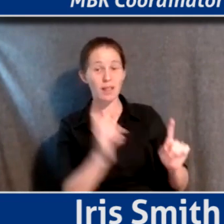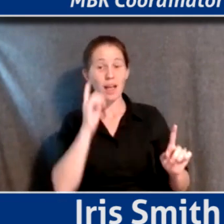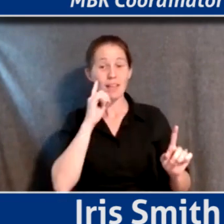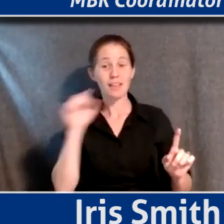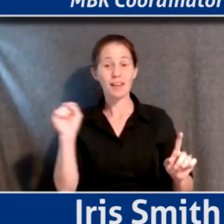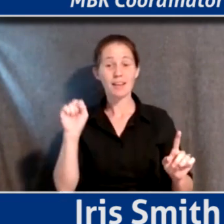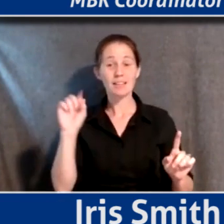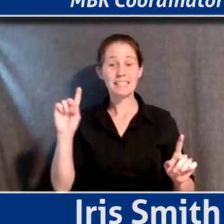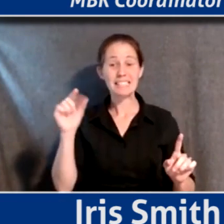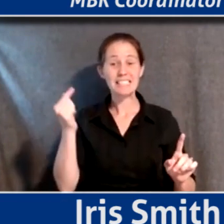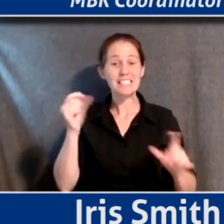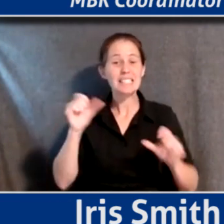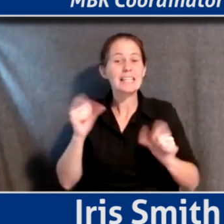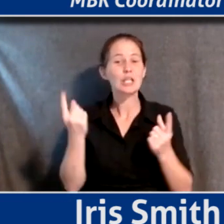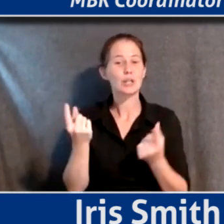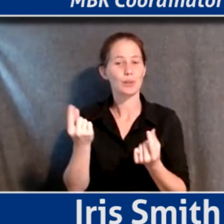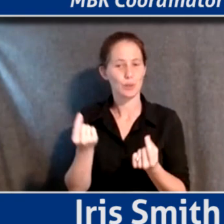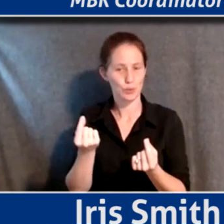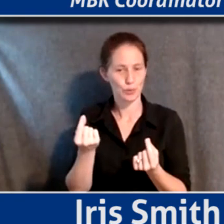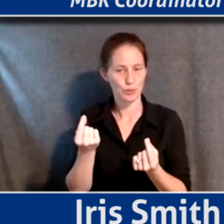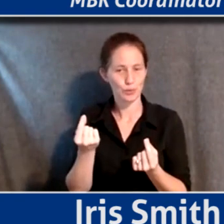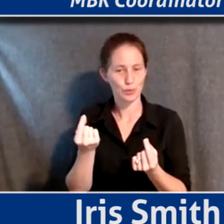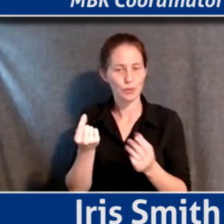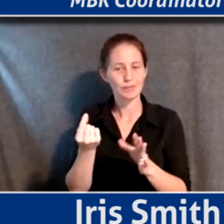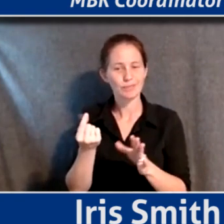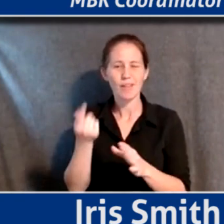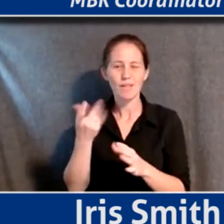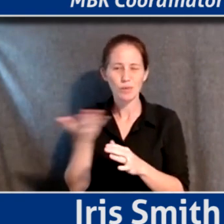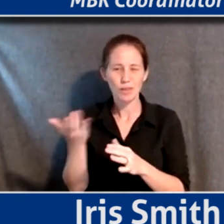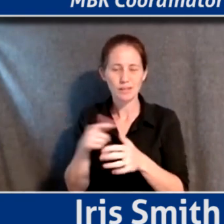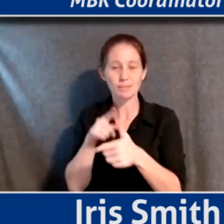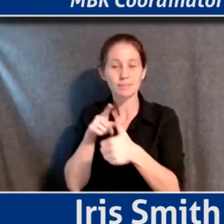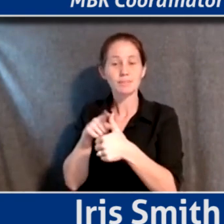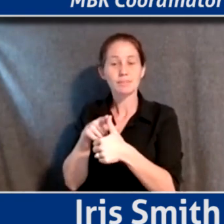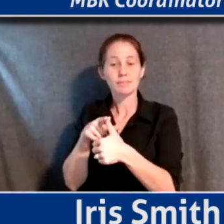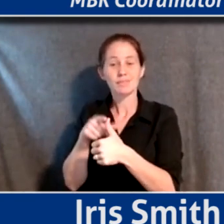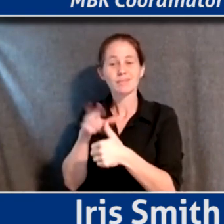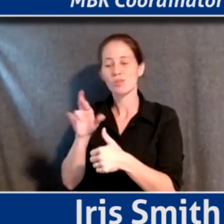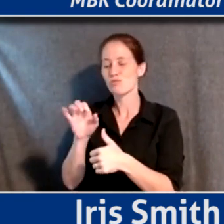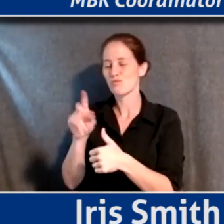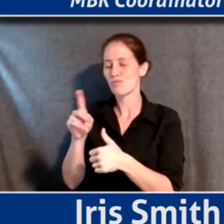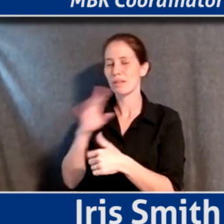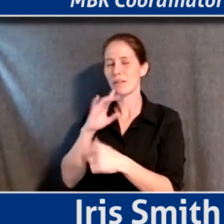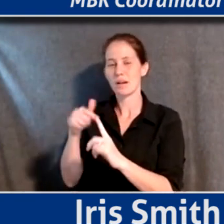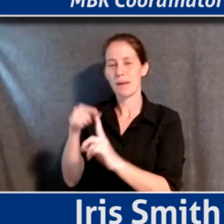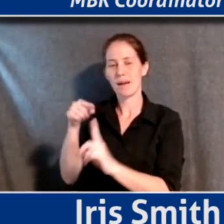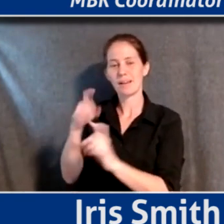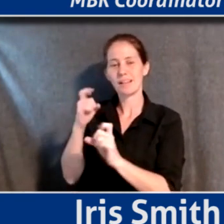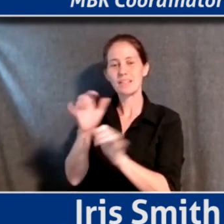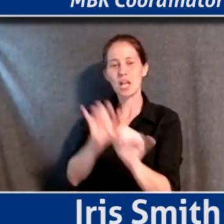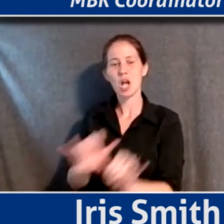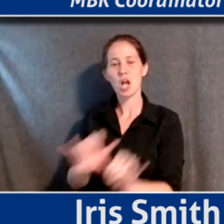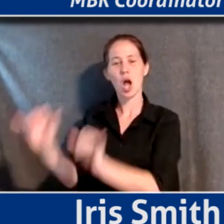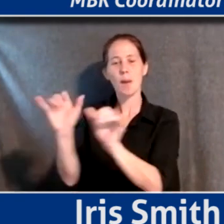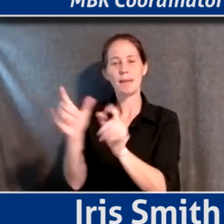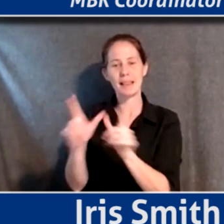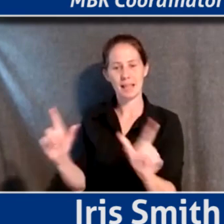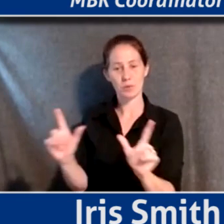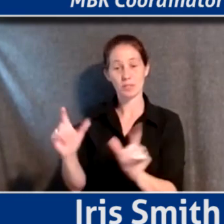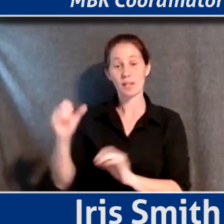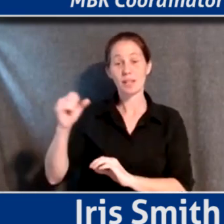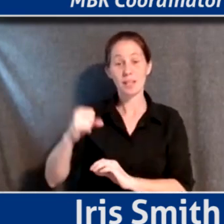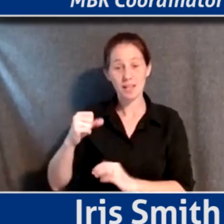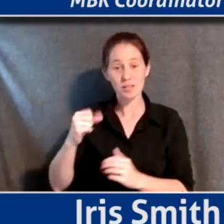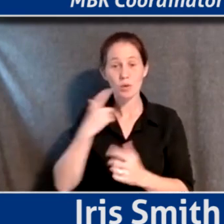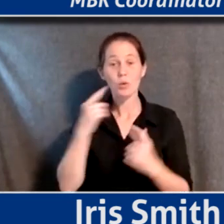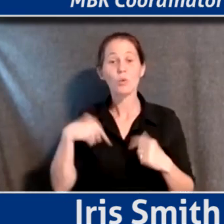SDGs can do, there's a couple of things. I think one, to Rick's point, it can give us a common language. So yes, we are